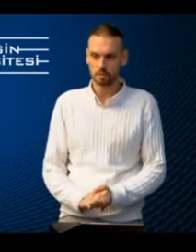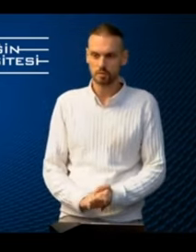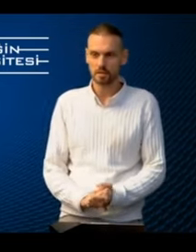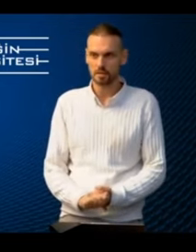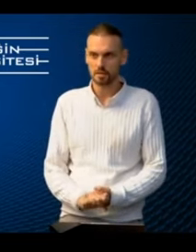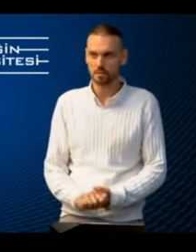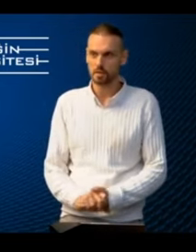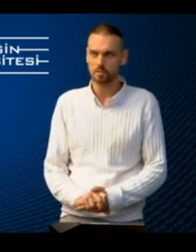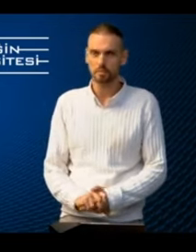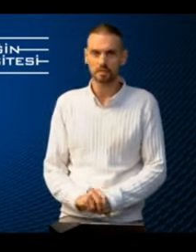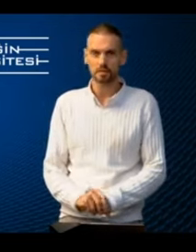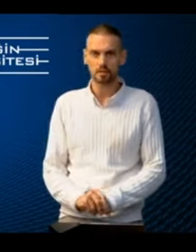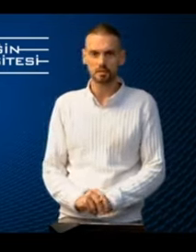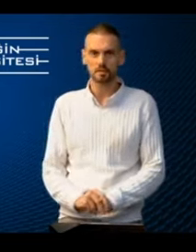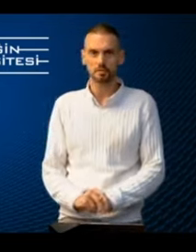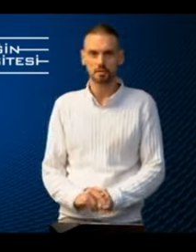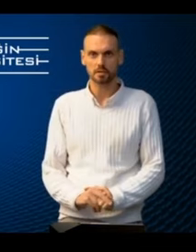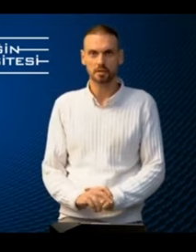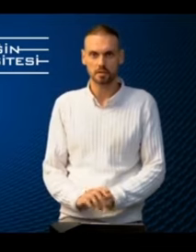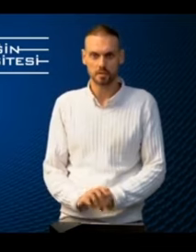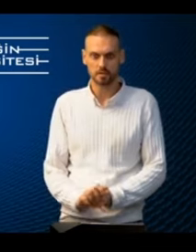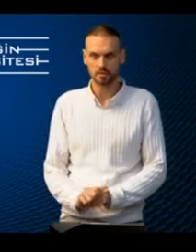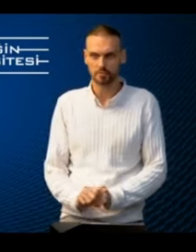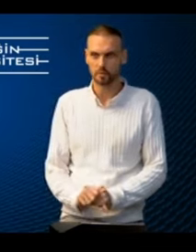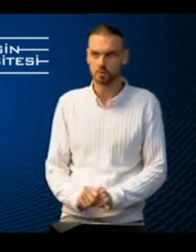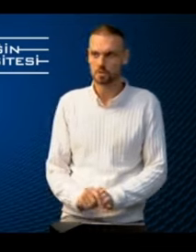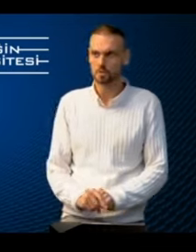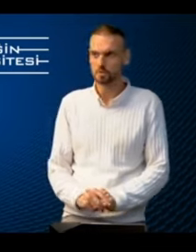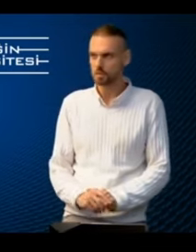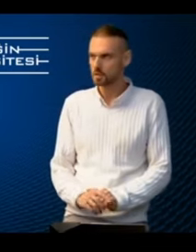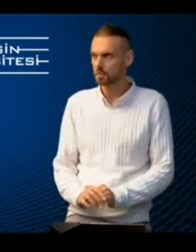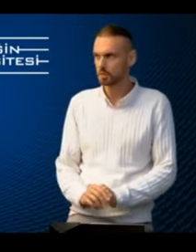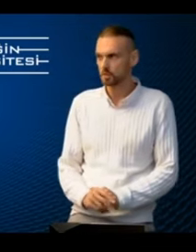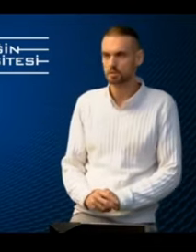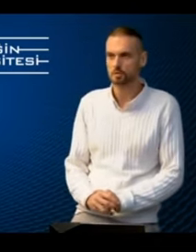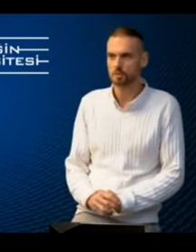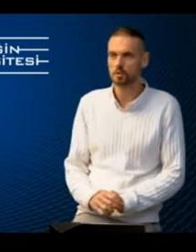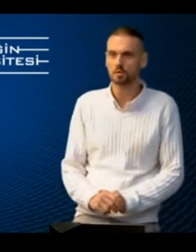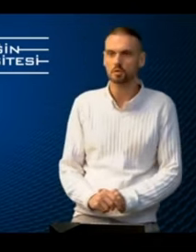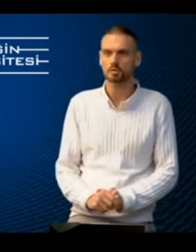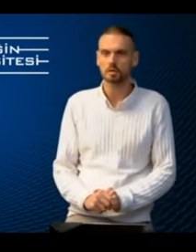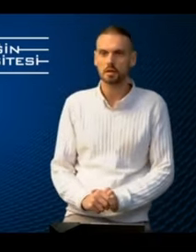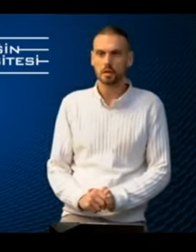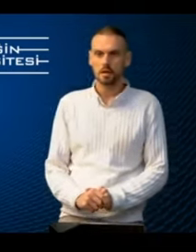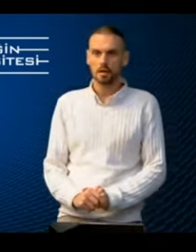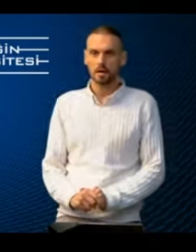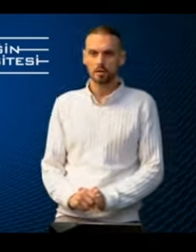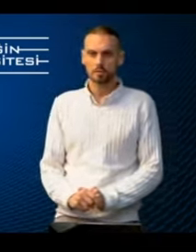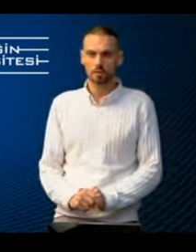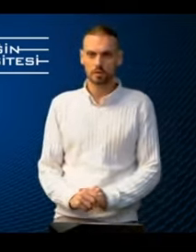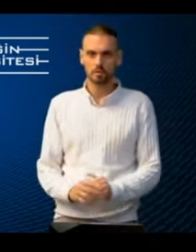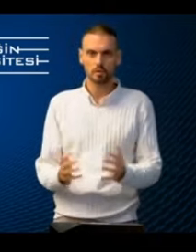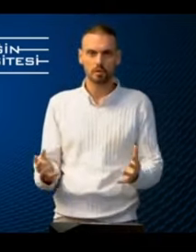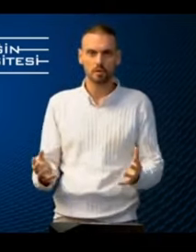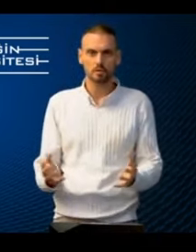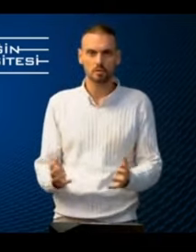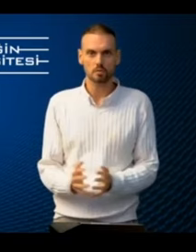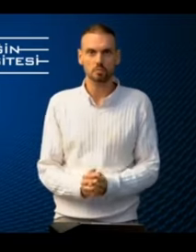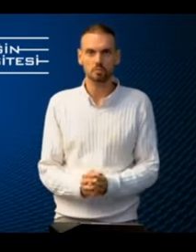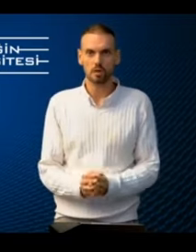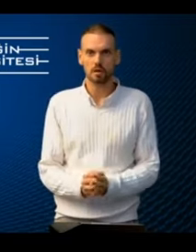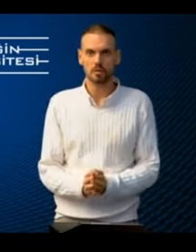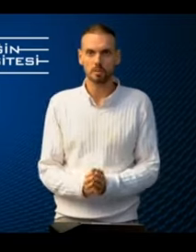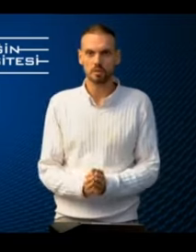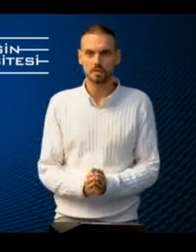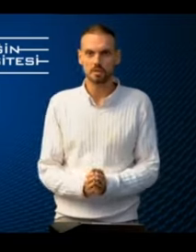us all to the next step in our building accessibility agenda, not just in Turkey, but also in the world. I also welcome all of our